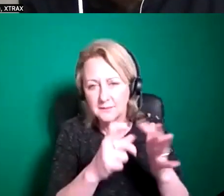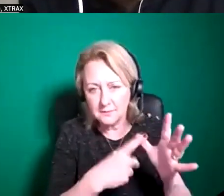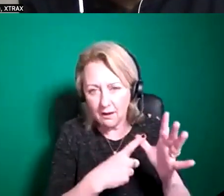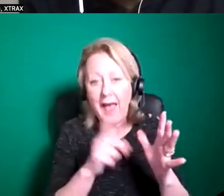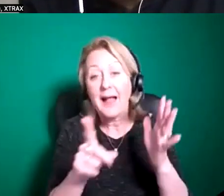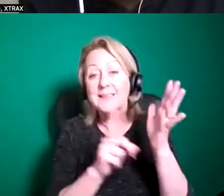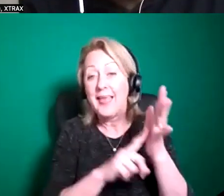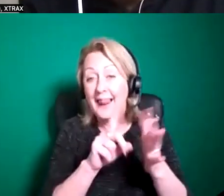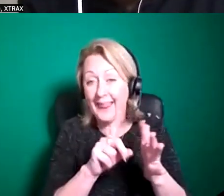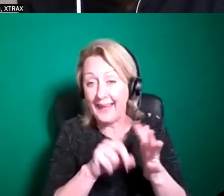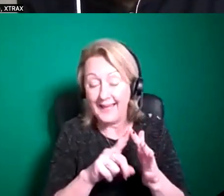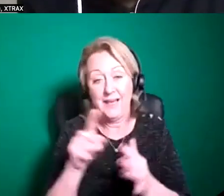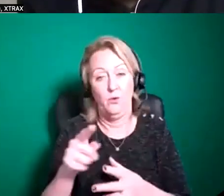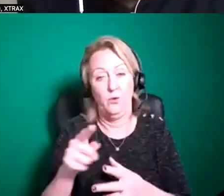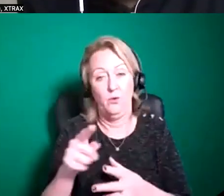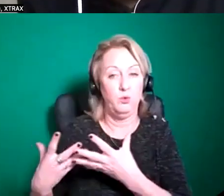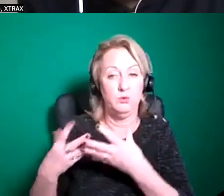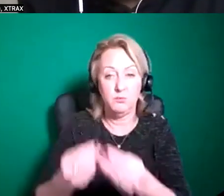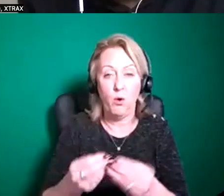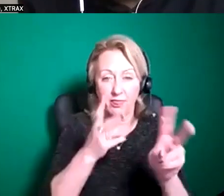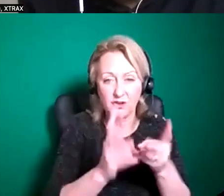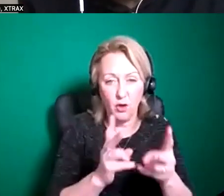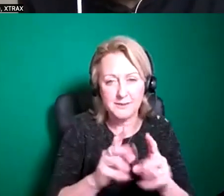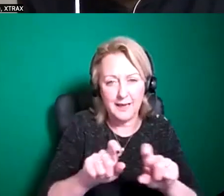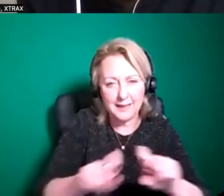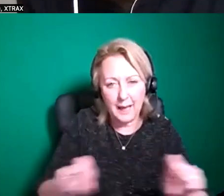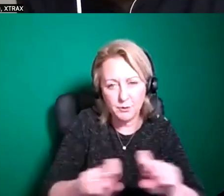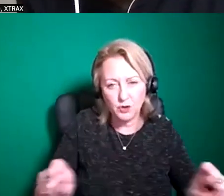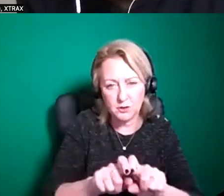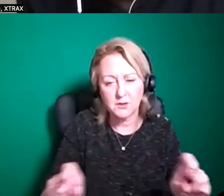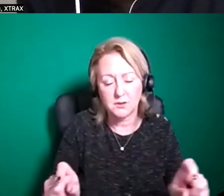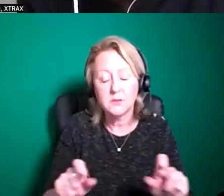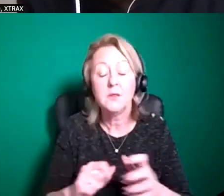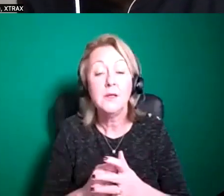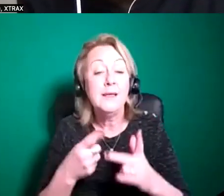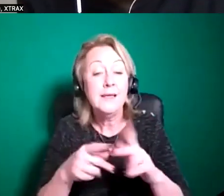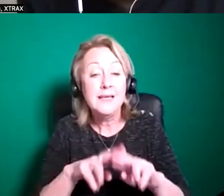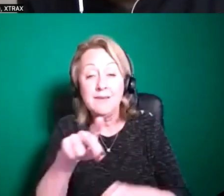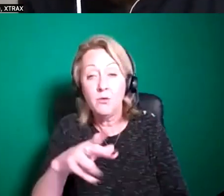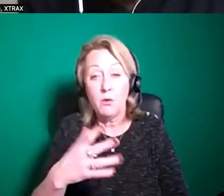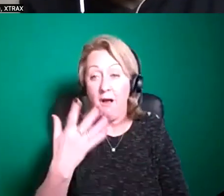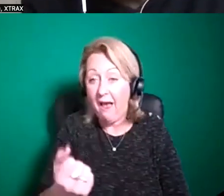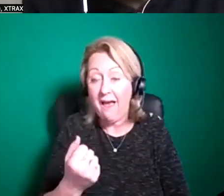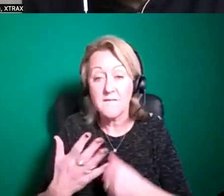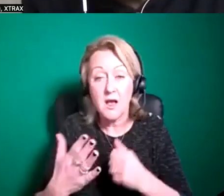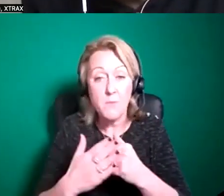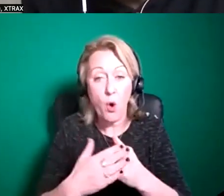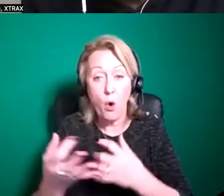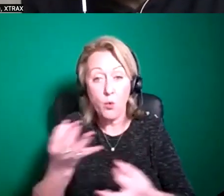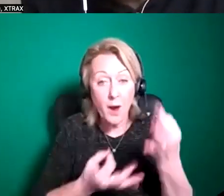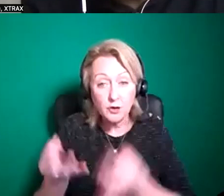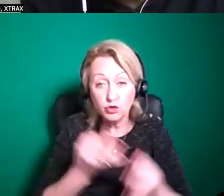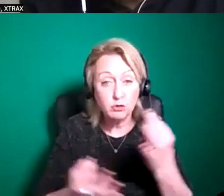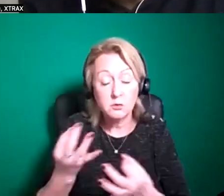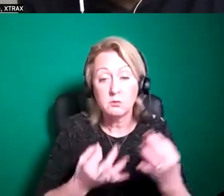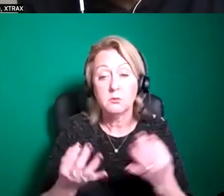access facilities as well and if you have kind of any further questions that you want to ask at any point between now and the